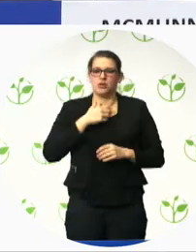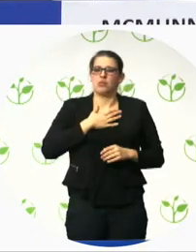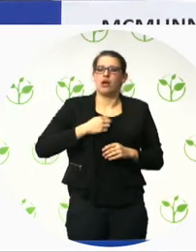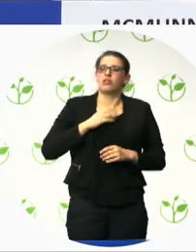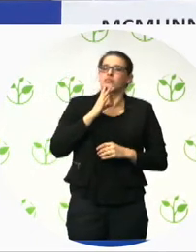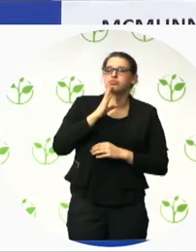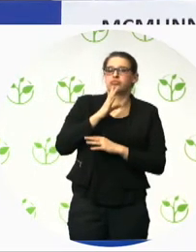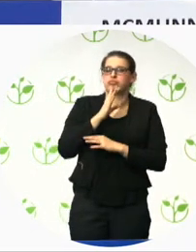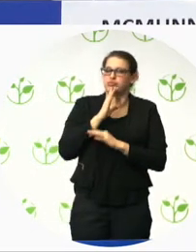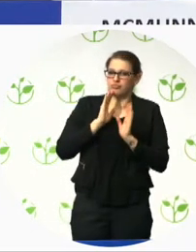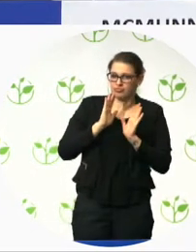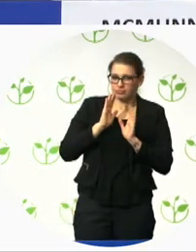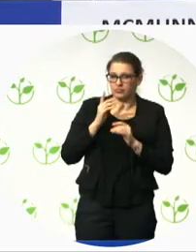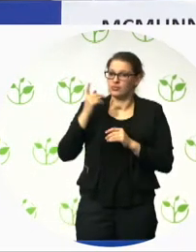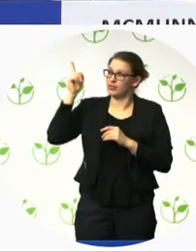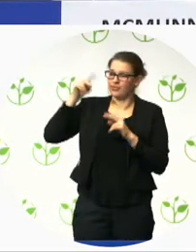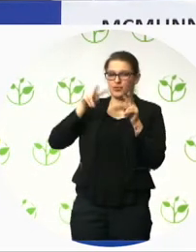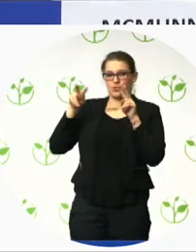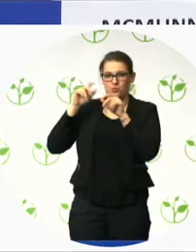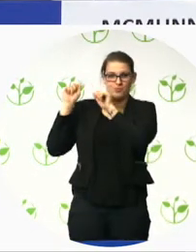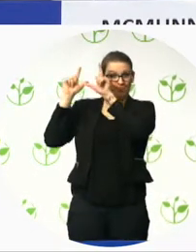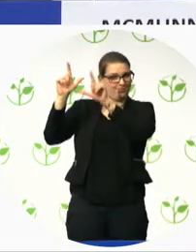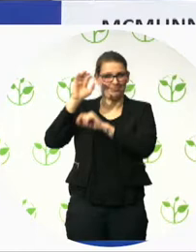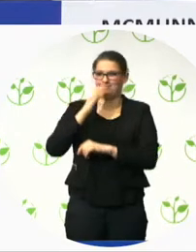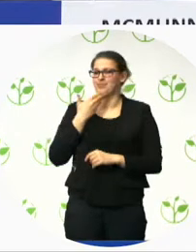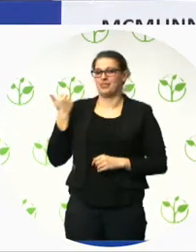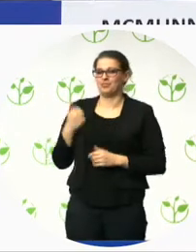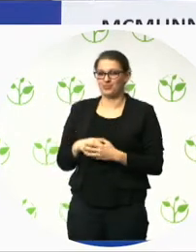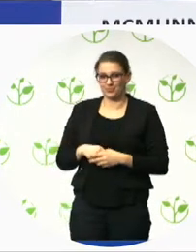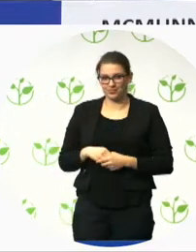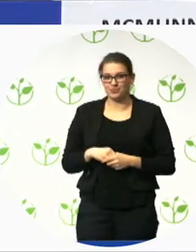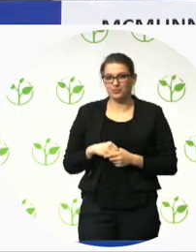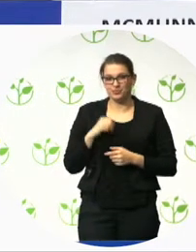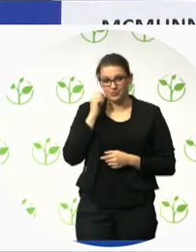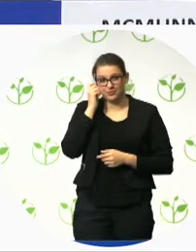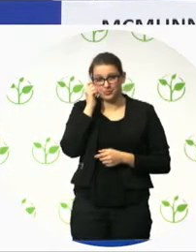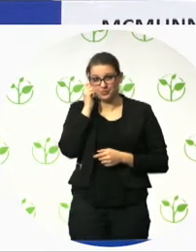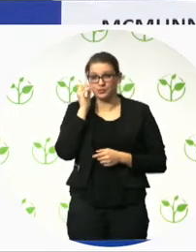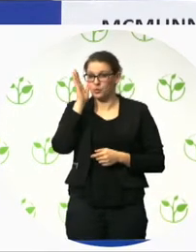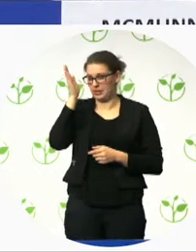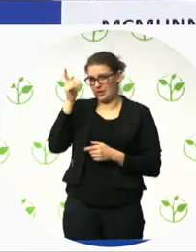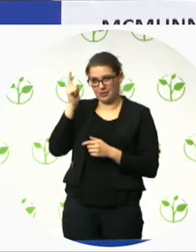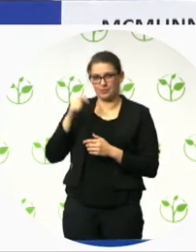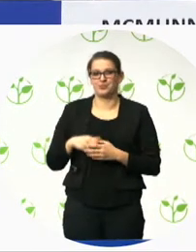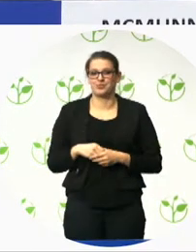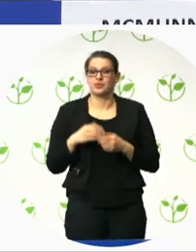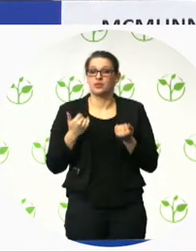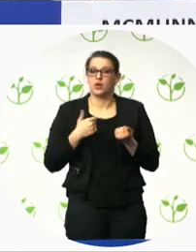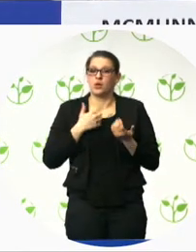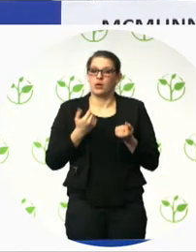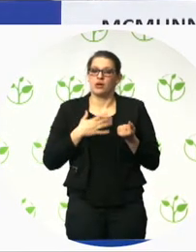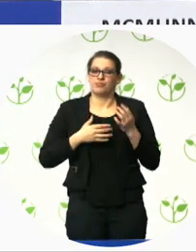without further ado, I'll kick into the presentation itself. Just to explain to you what the bank is,